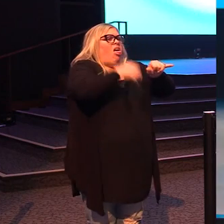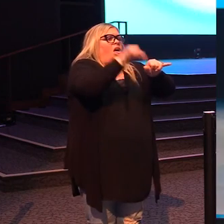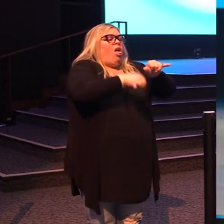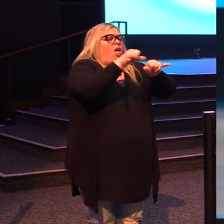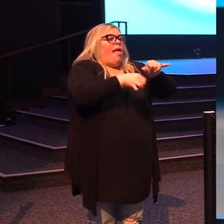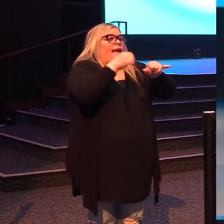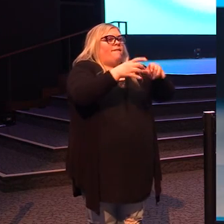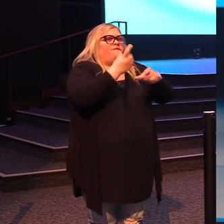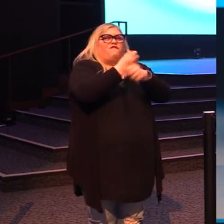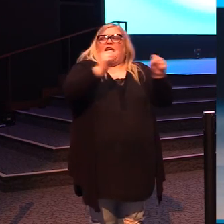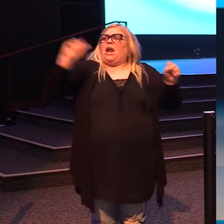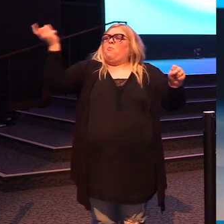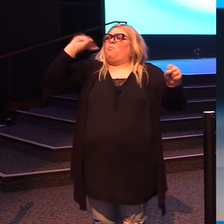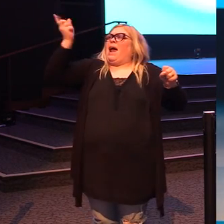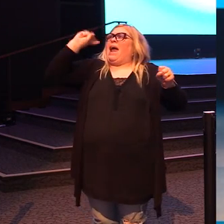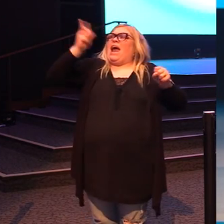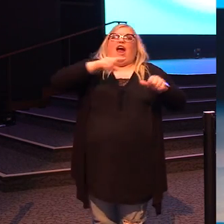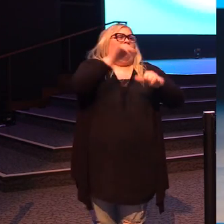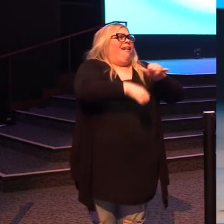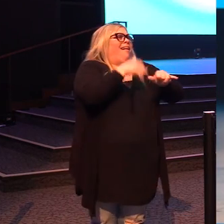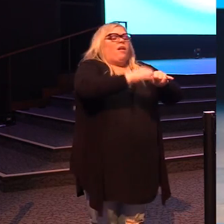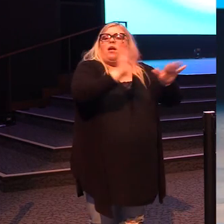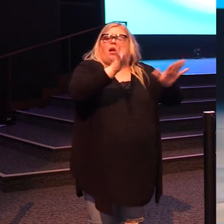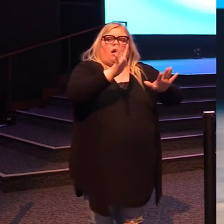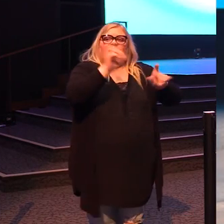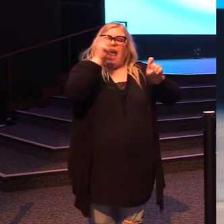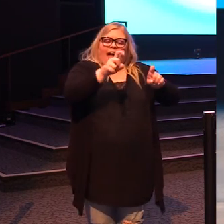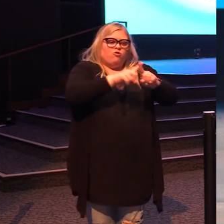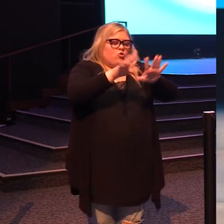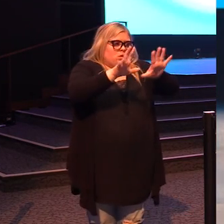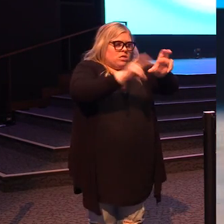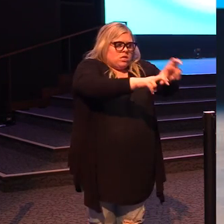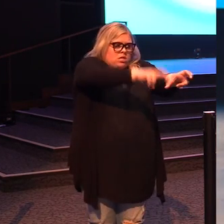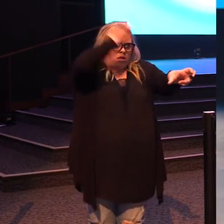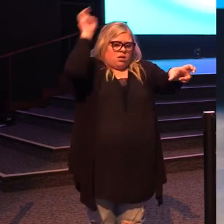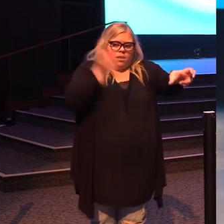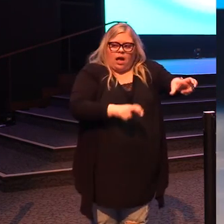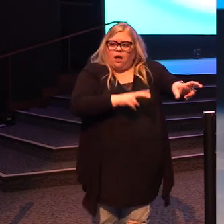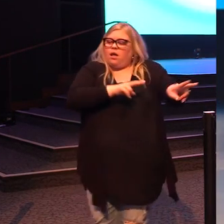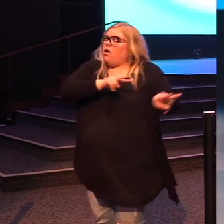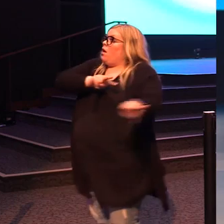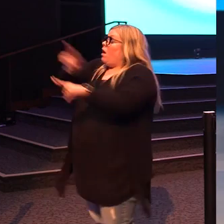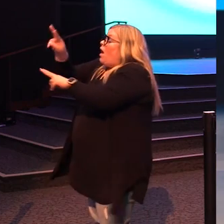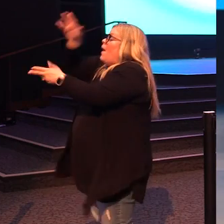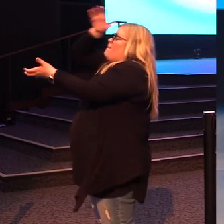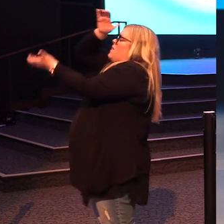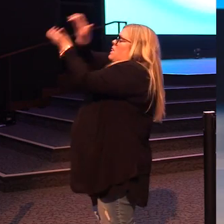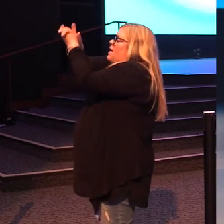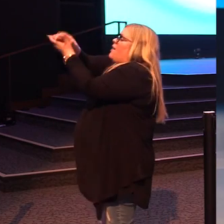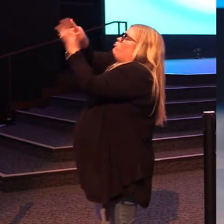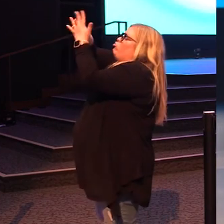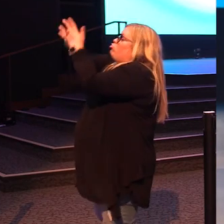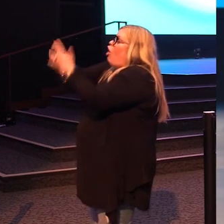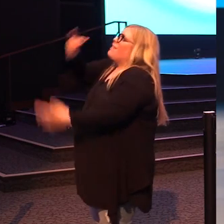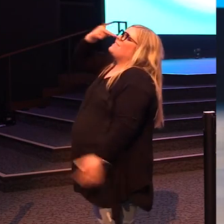of it. When freedom is over here, you have to climb the tree and believe and start to see.